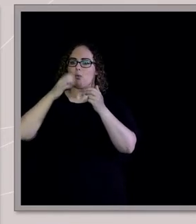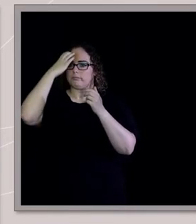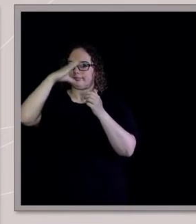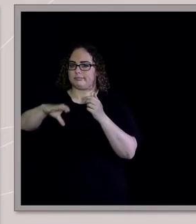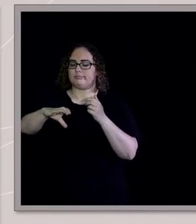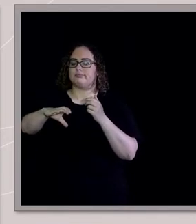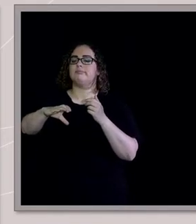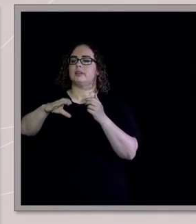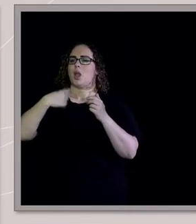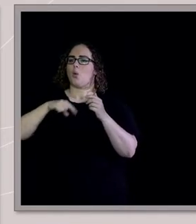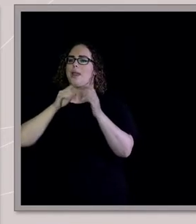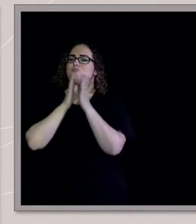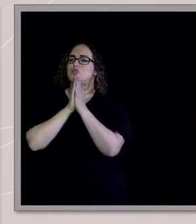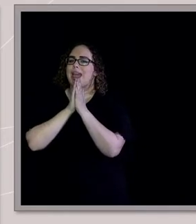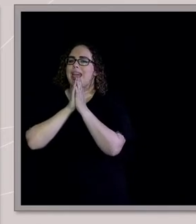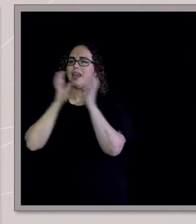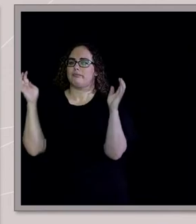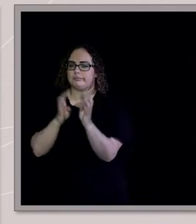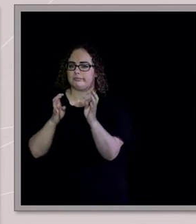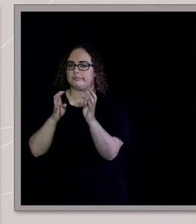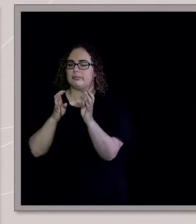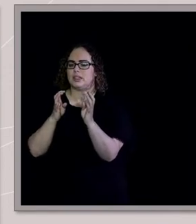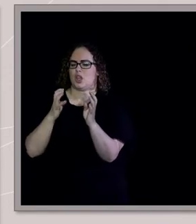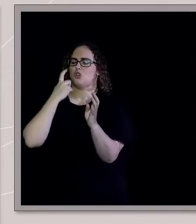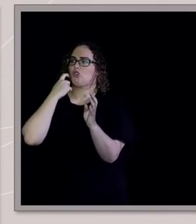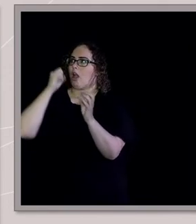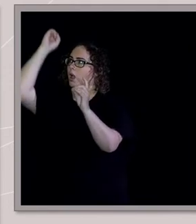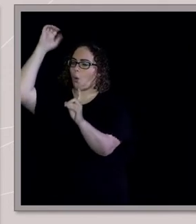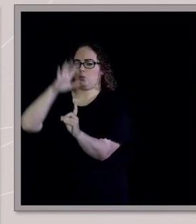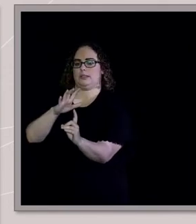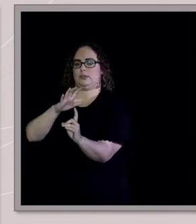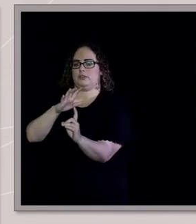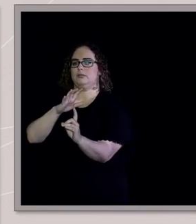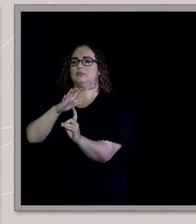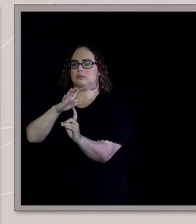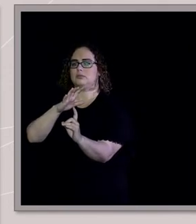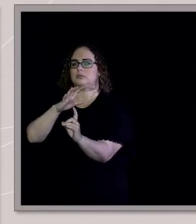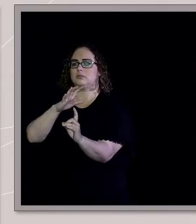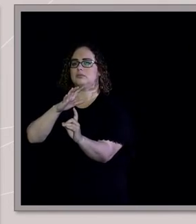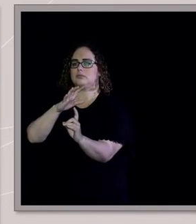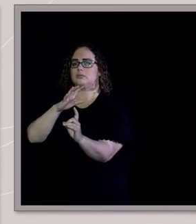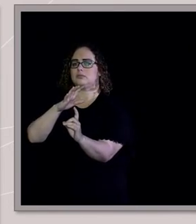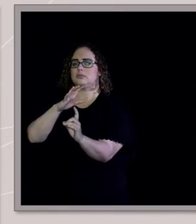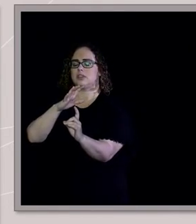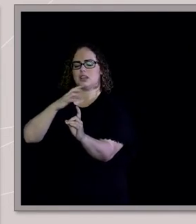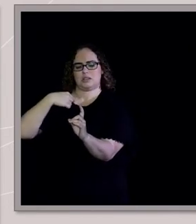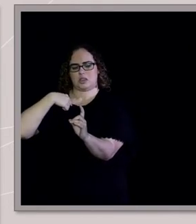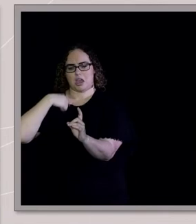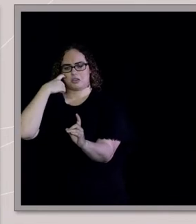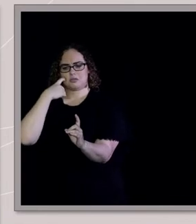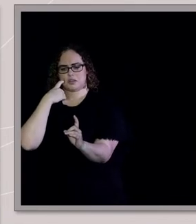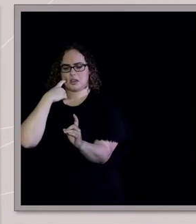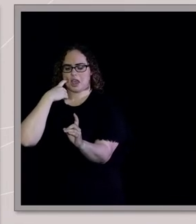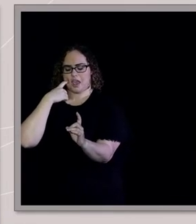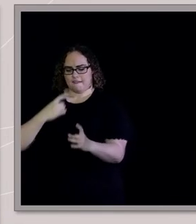third prayer session we'd had that day to try and receive the Holy Spirit. And I felt like a bit of a warm feeling, and